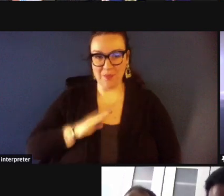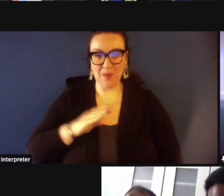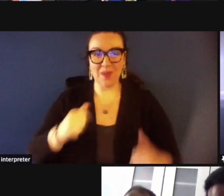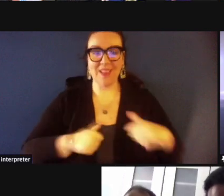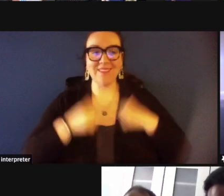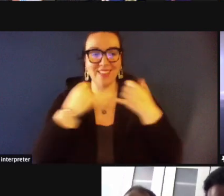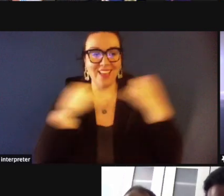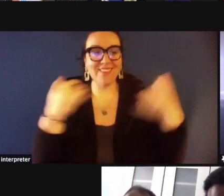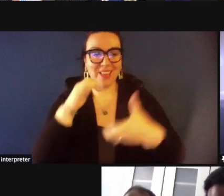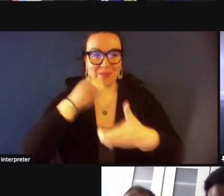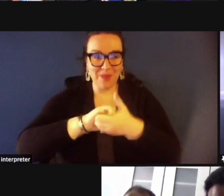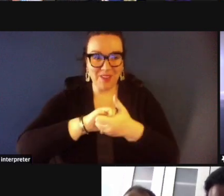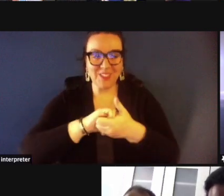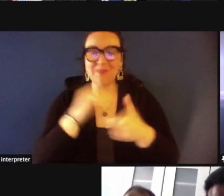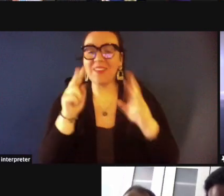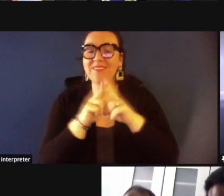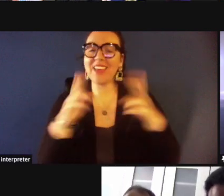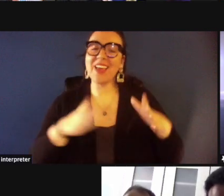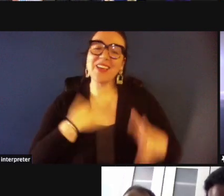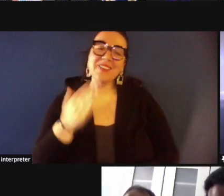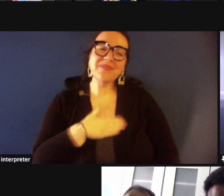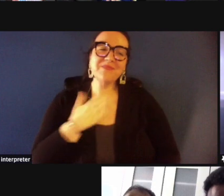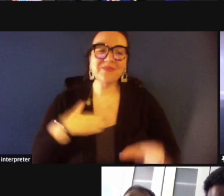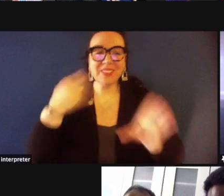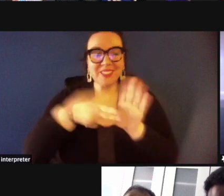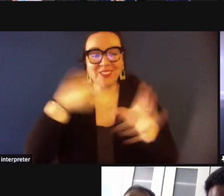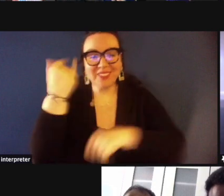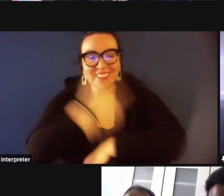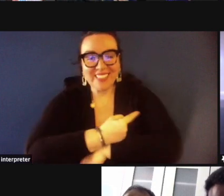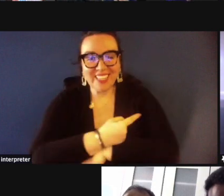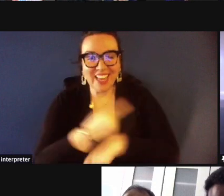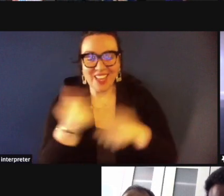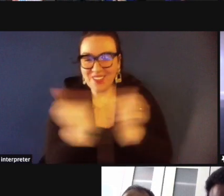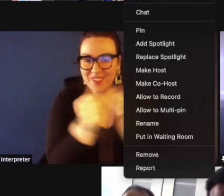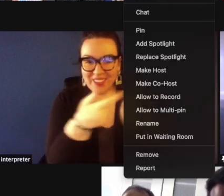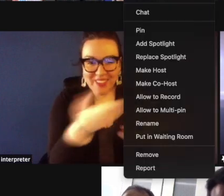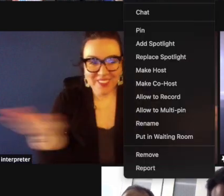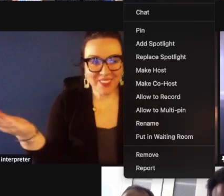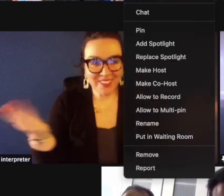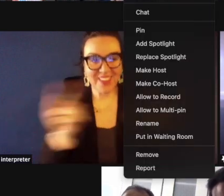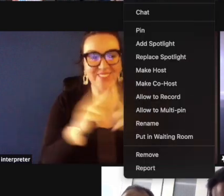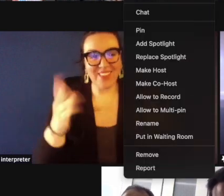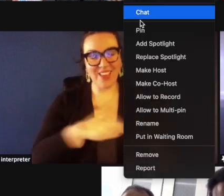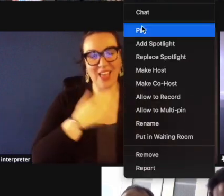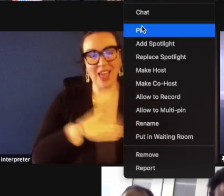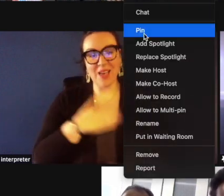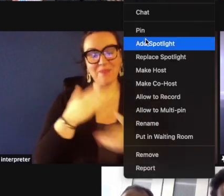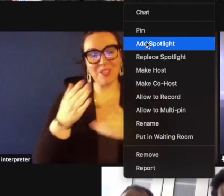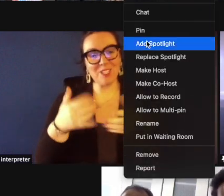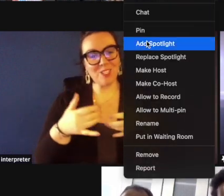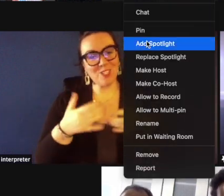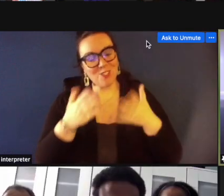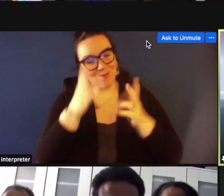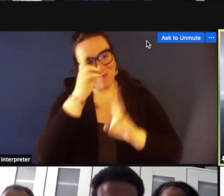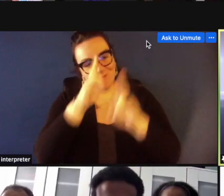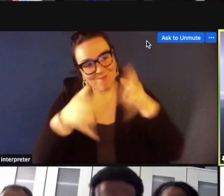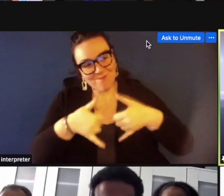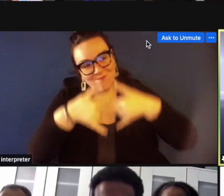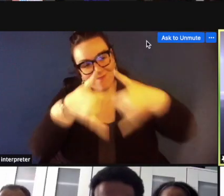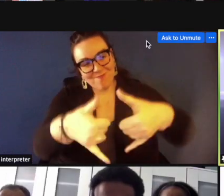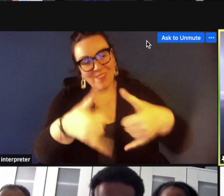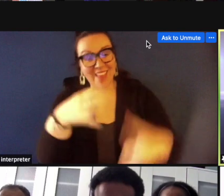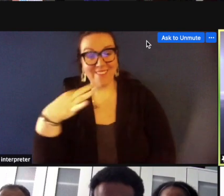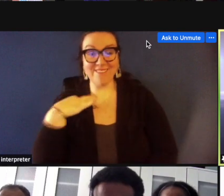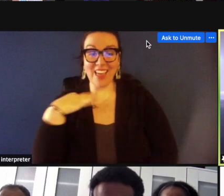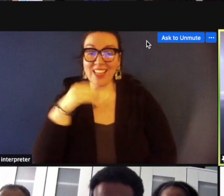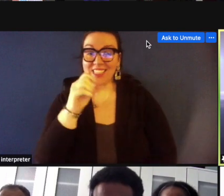partnerships and i am very happy to be here with you all today and very happy to present the volunteer of the